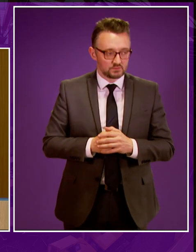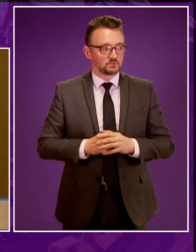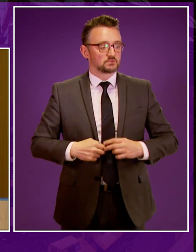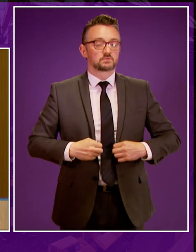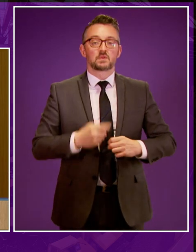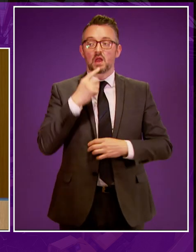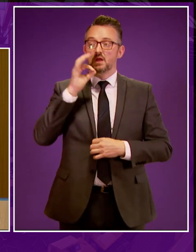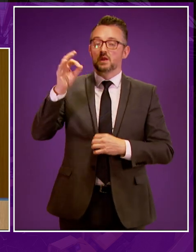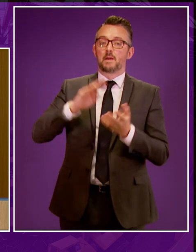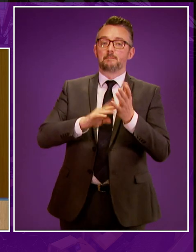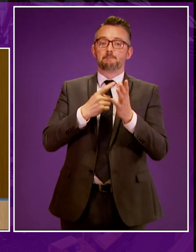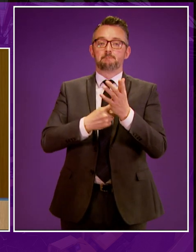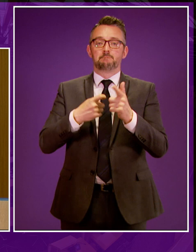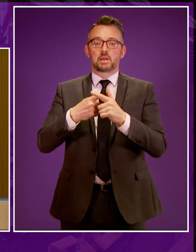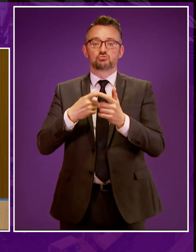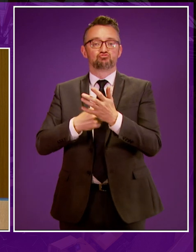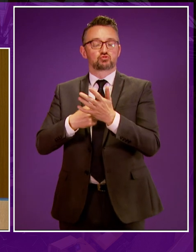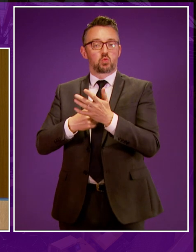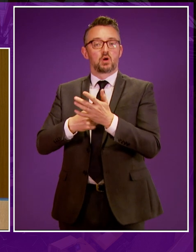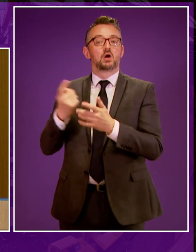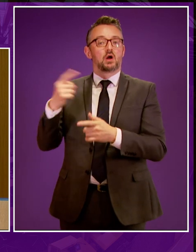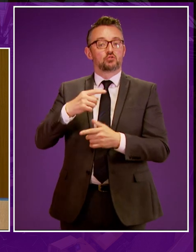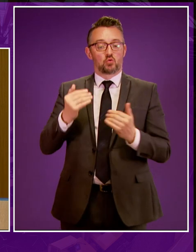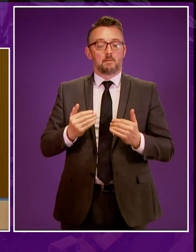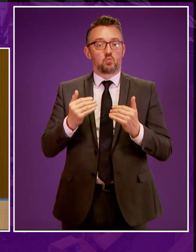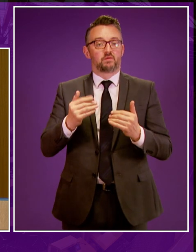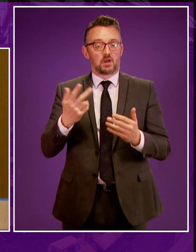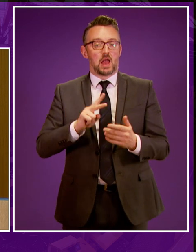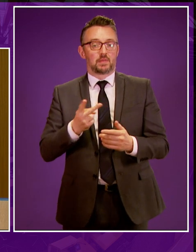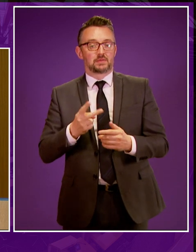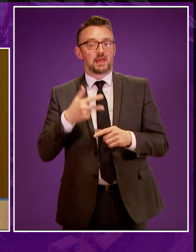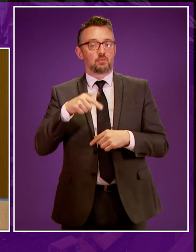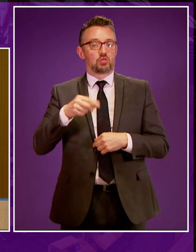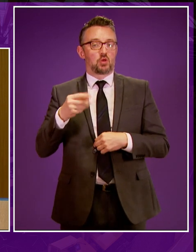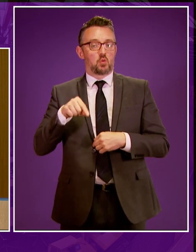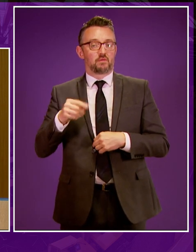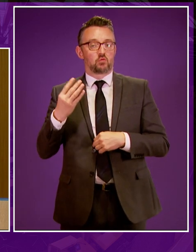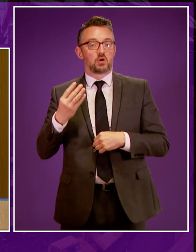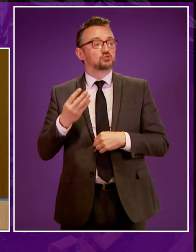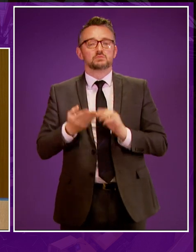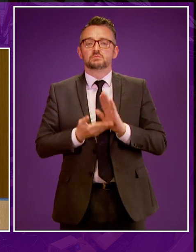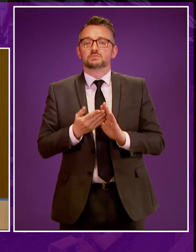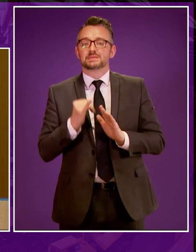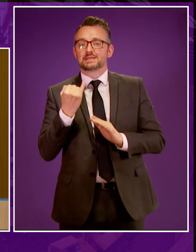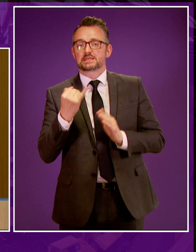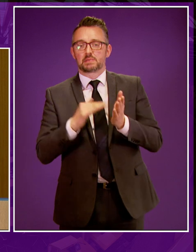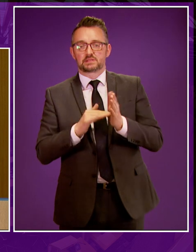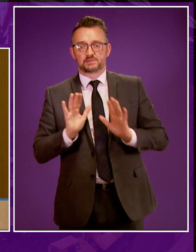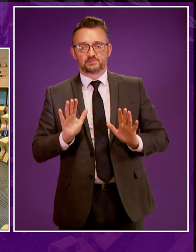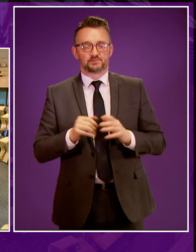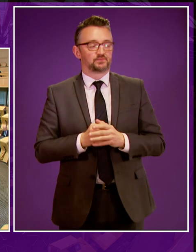I call Mark Ruskell to speak to and move amendment 8341.4. Up to six minutes, please, Mr Ruskell.